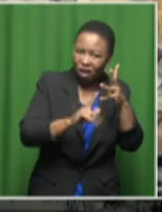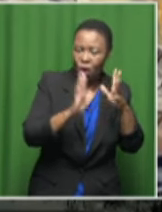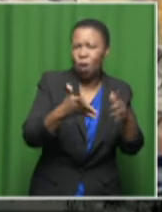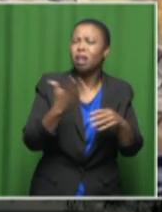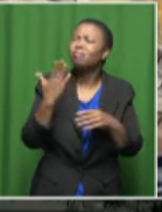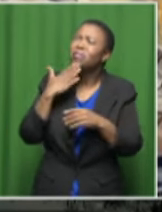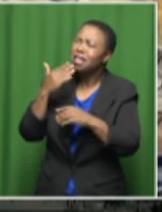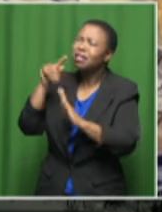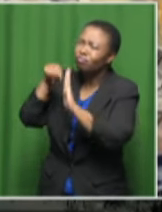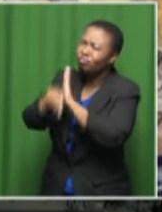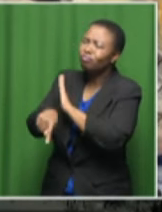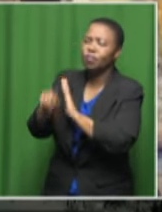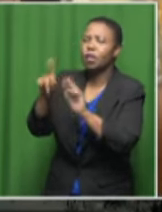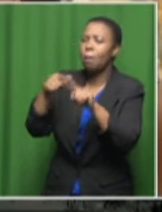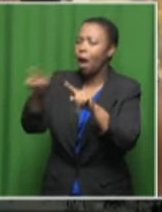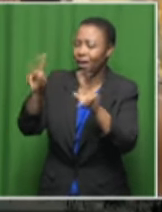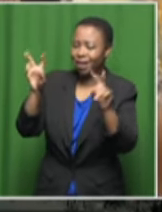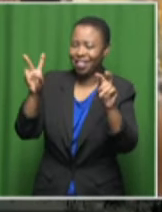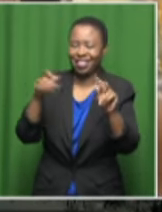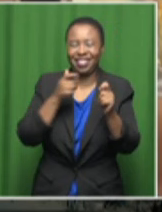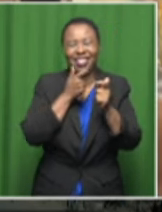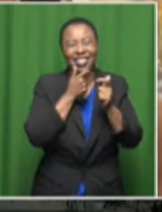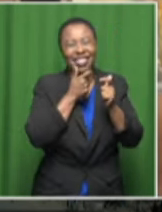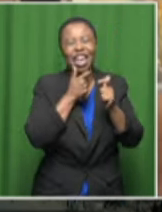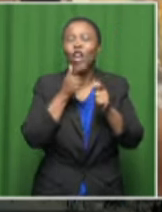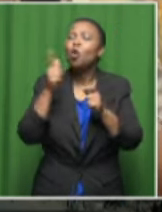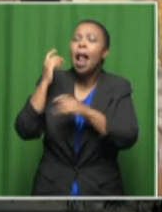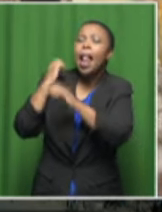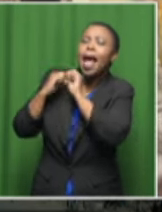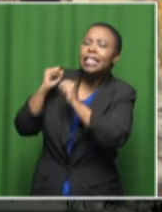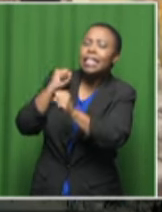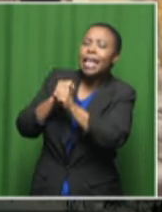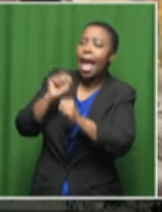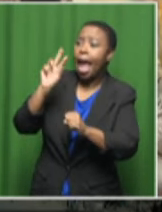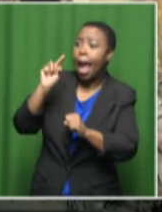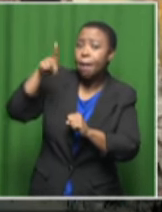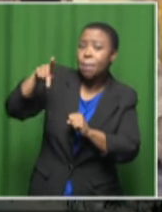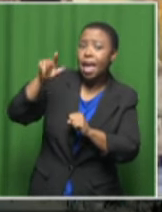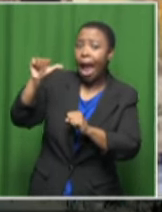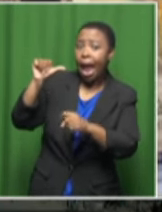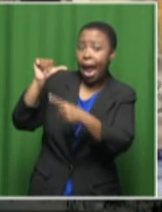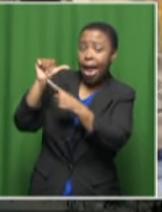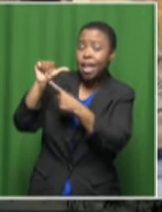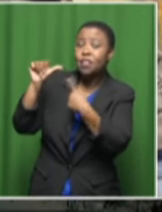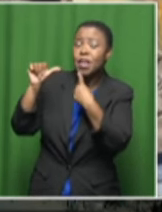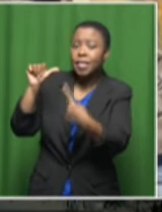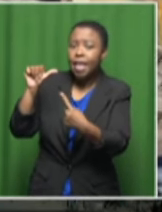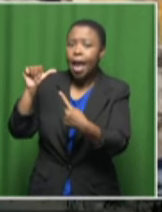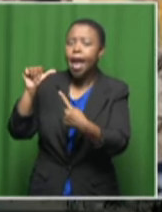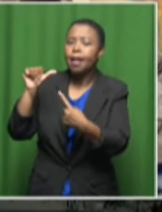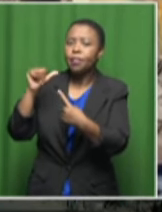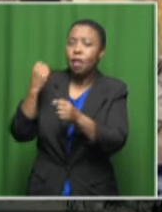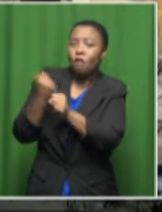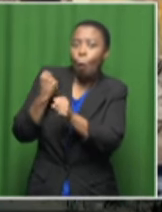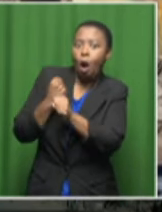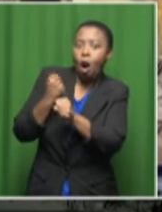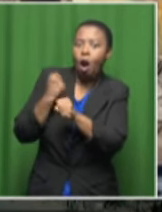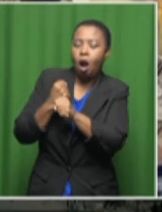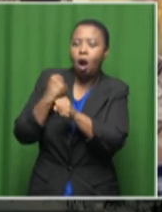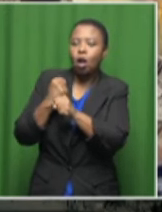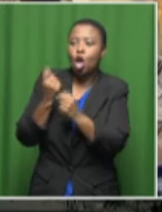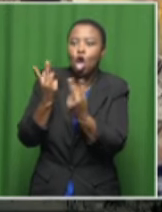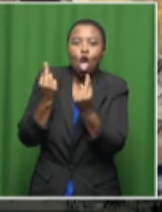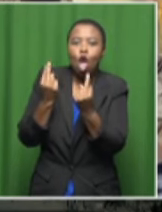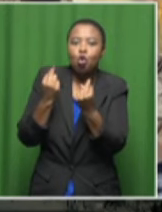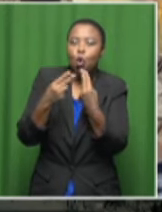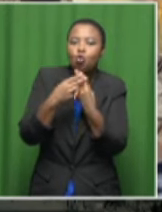Because last year, for example, you had the NPA saying that they have now enhanced efforts, they've set up a new